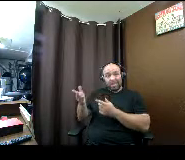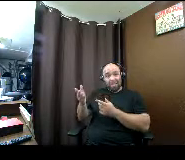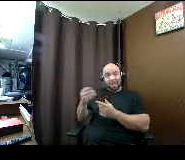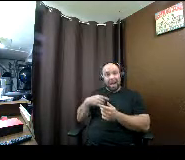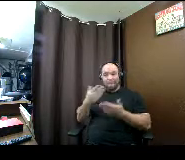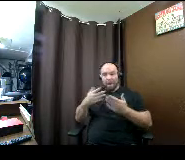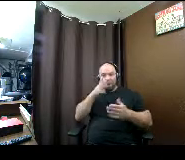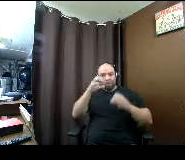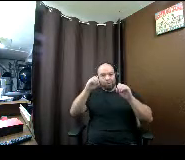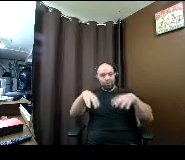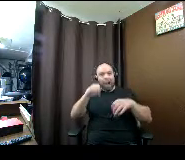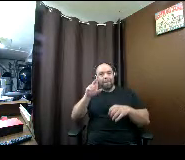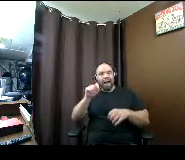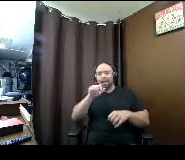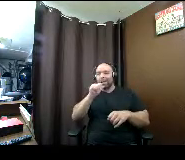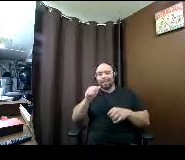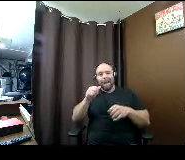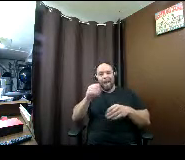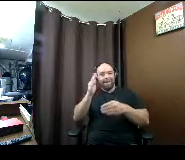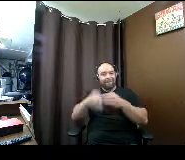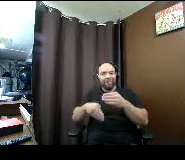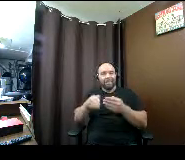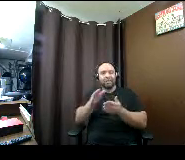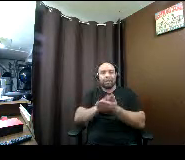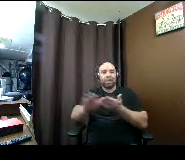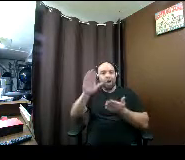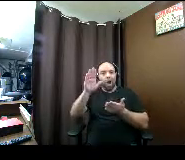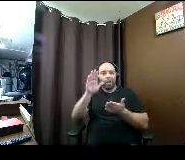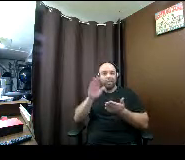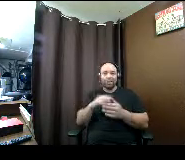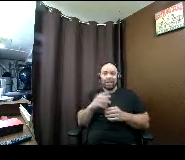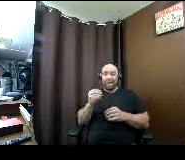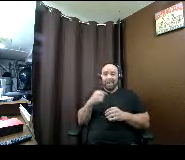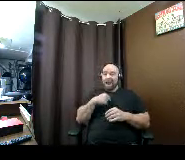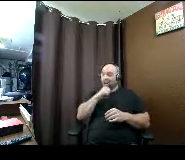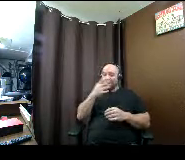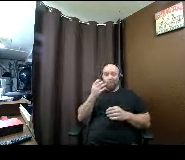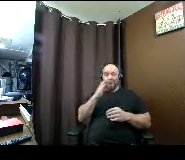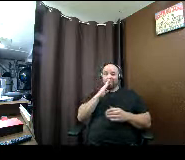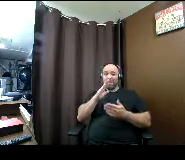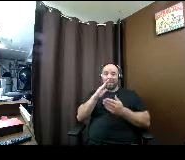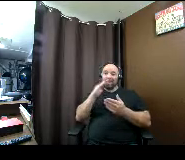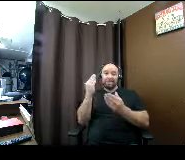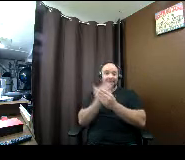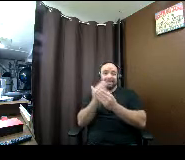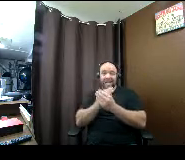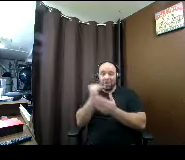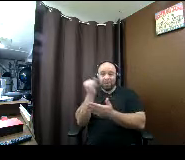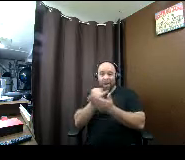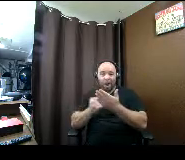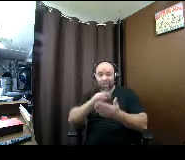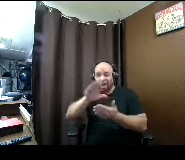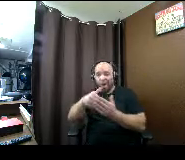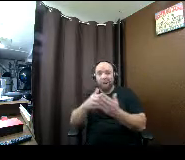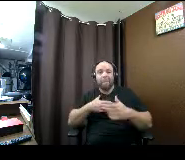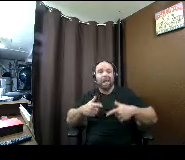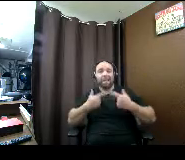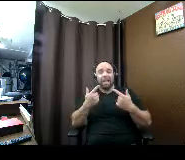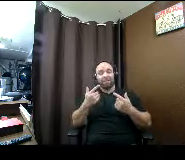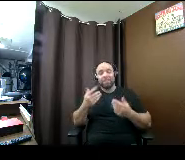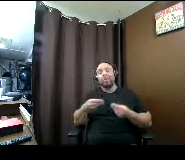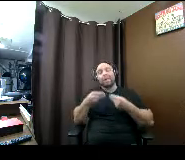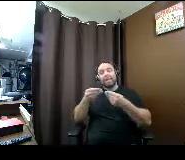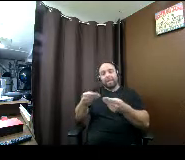finished college and i guarantee being a sandwich artist was not the thing i loved most in life and so it gave me an opportunity really to do what i love